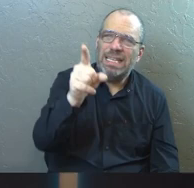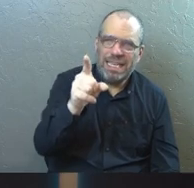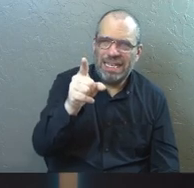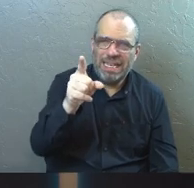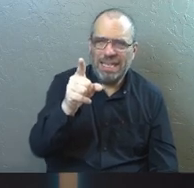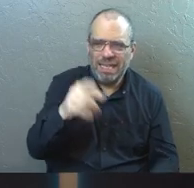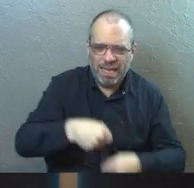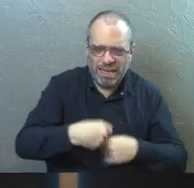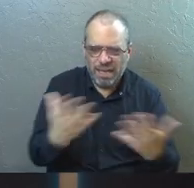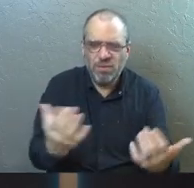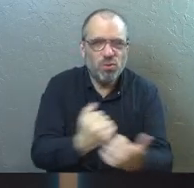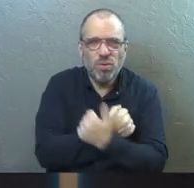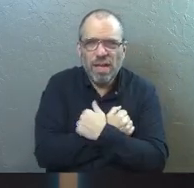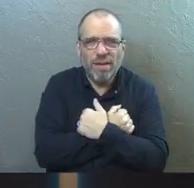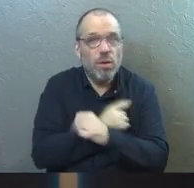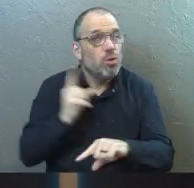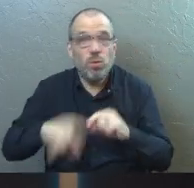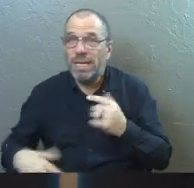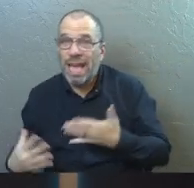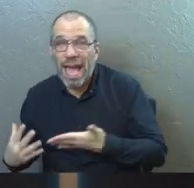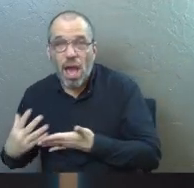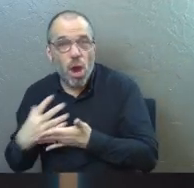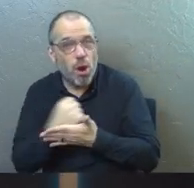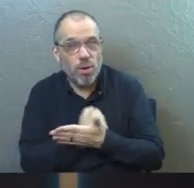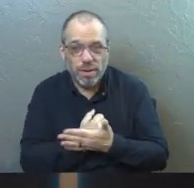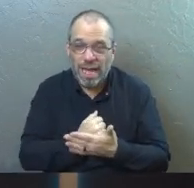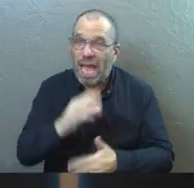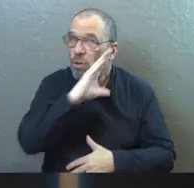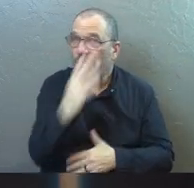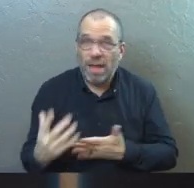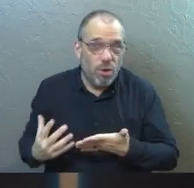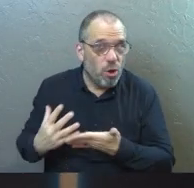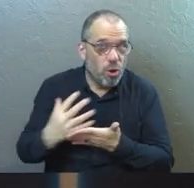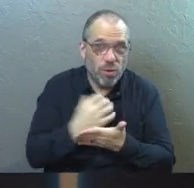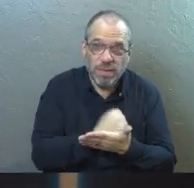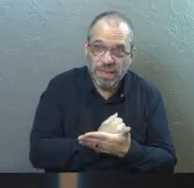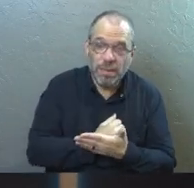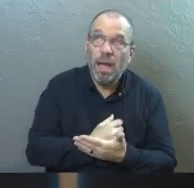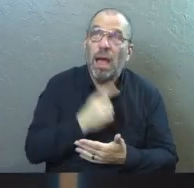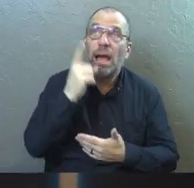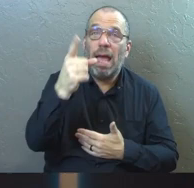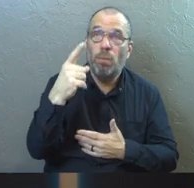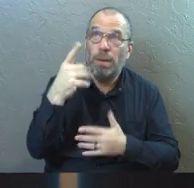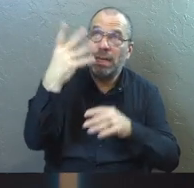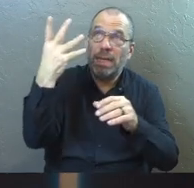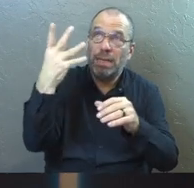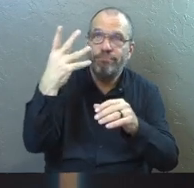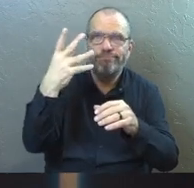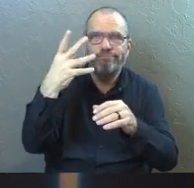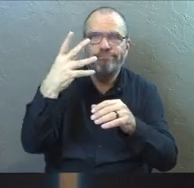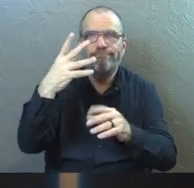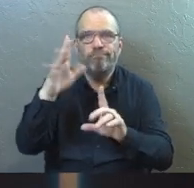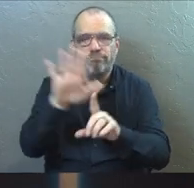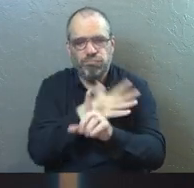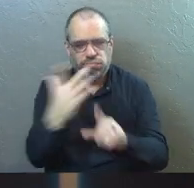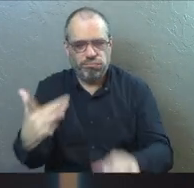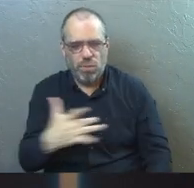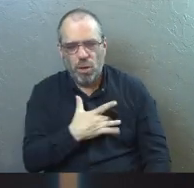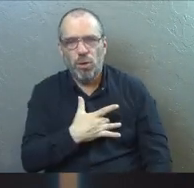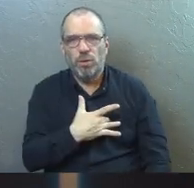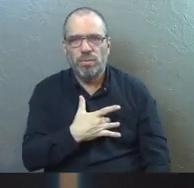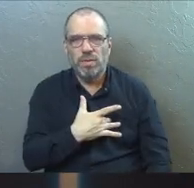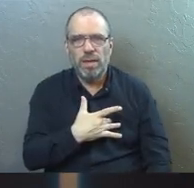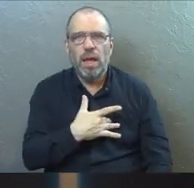overwhelms you with love that you could never earn and that you have never earned. And when he wins your heart in that way,